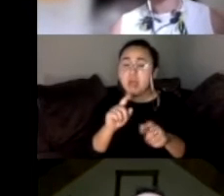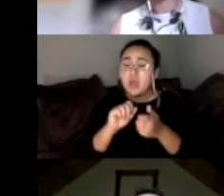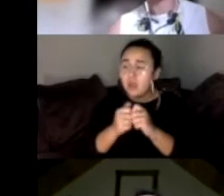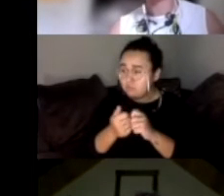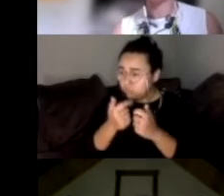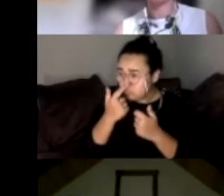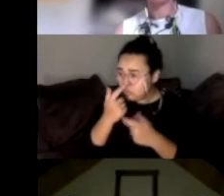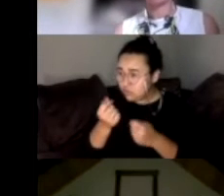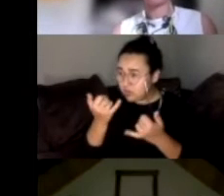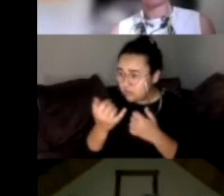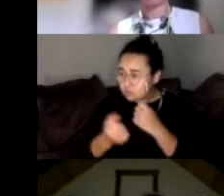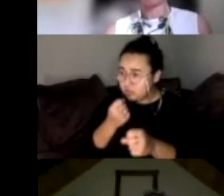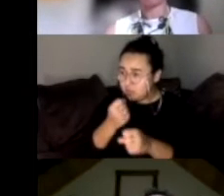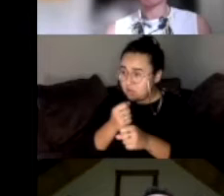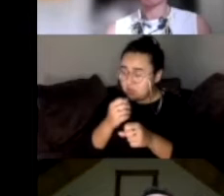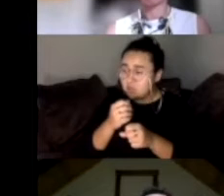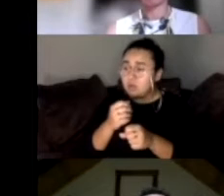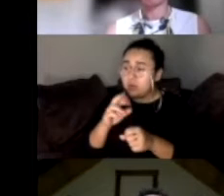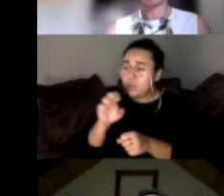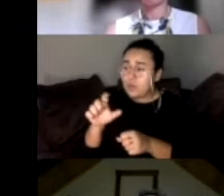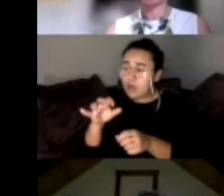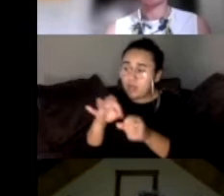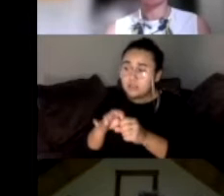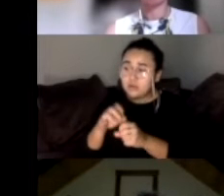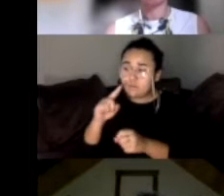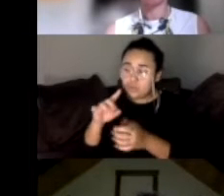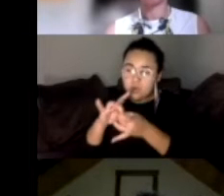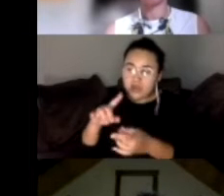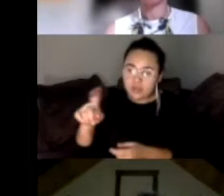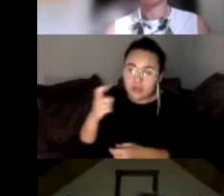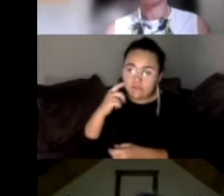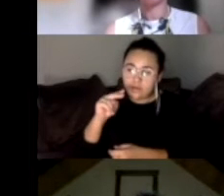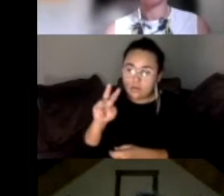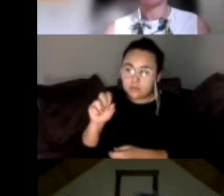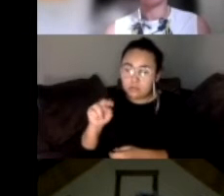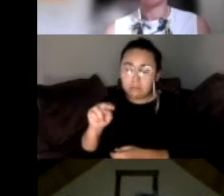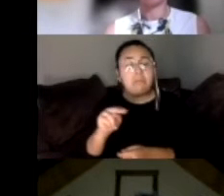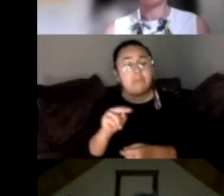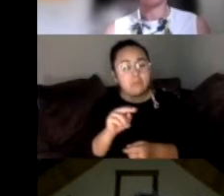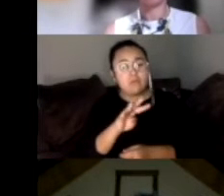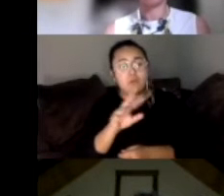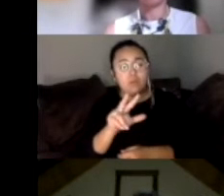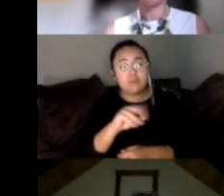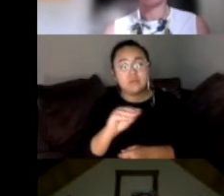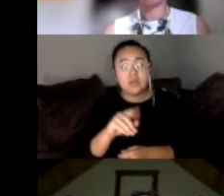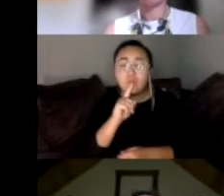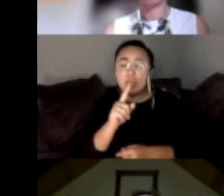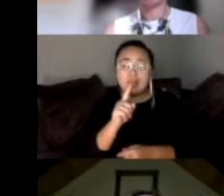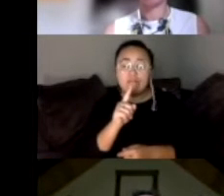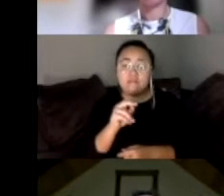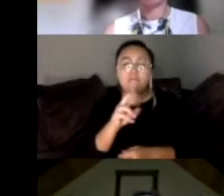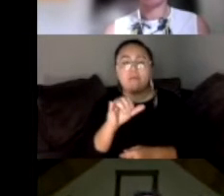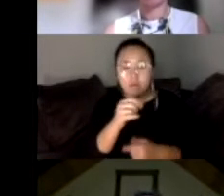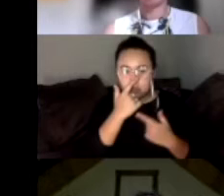this year's recall election of Governor Newsom. So 43% were either extremely or somewhat interested. And only 23%